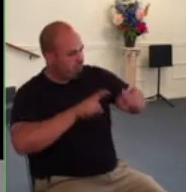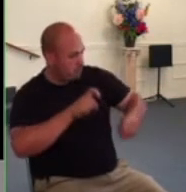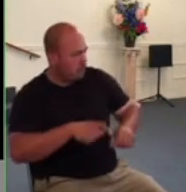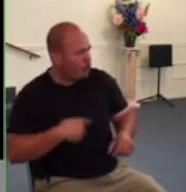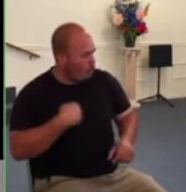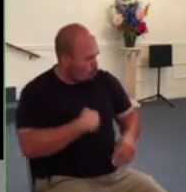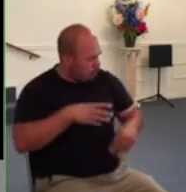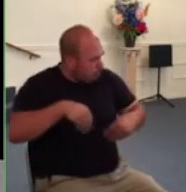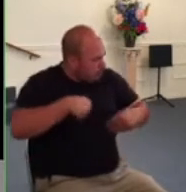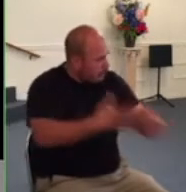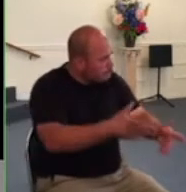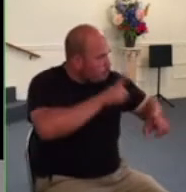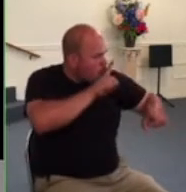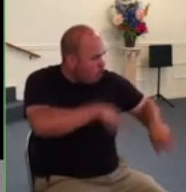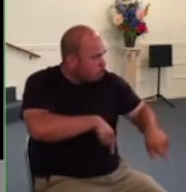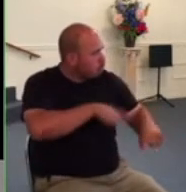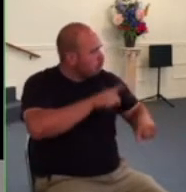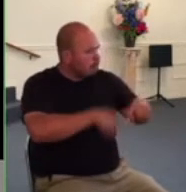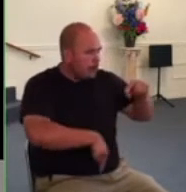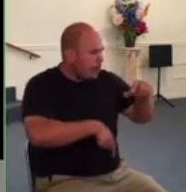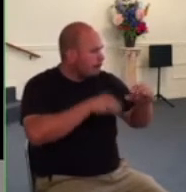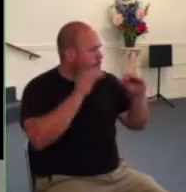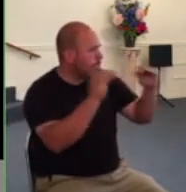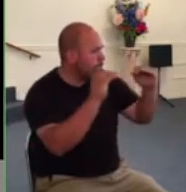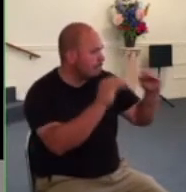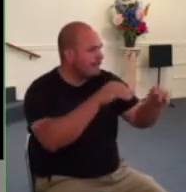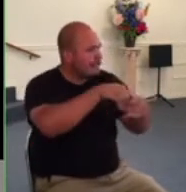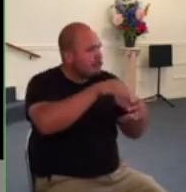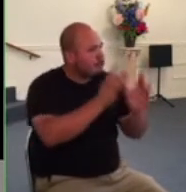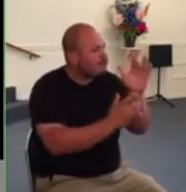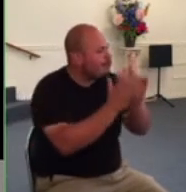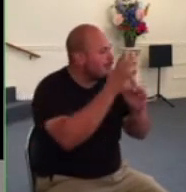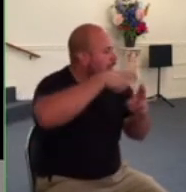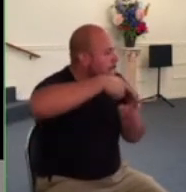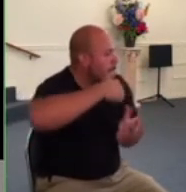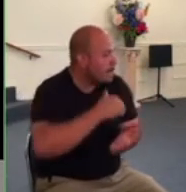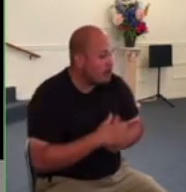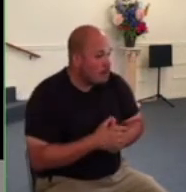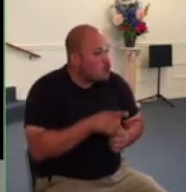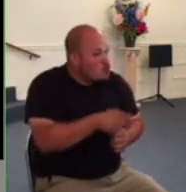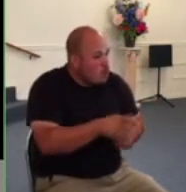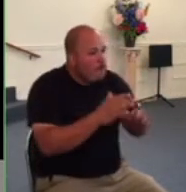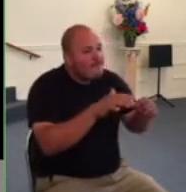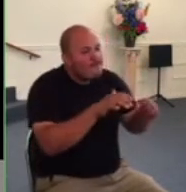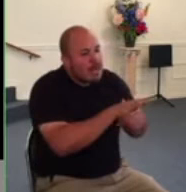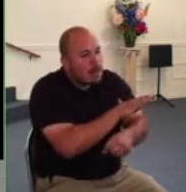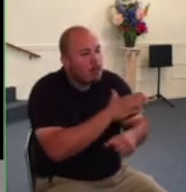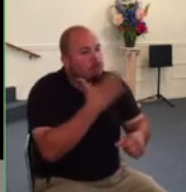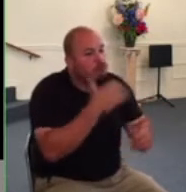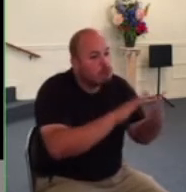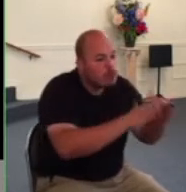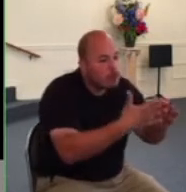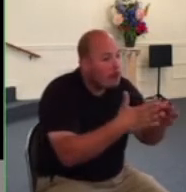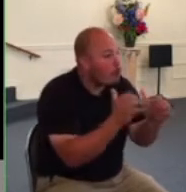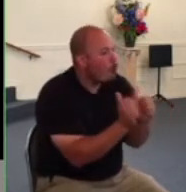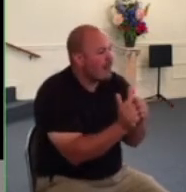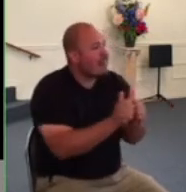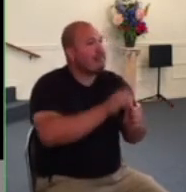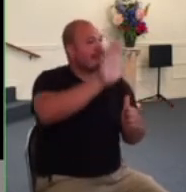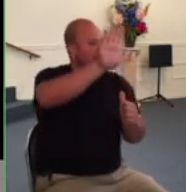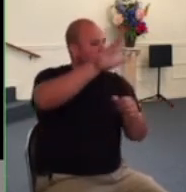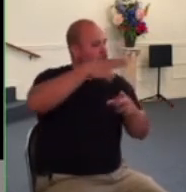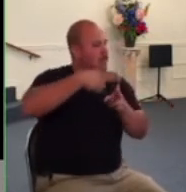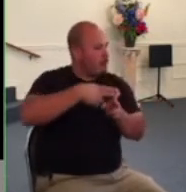orders not to teach in this name he said yet you have filled jerusalem with your teaching and are determined to make us guilty of this man's